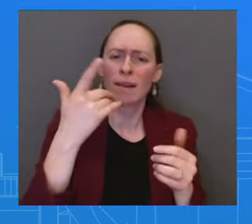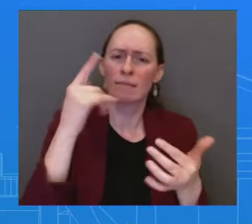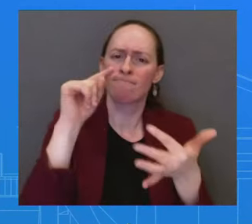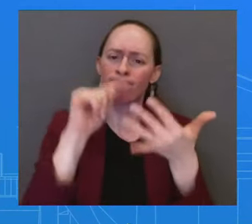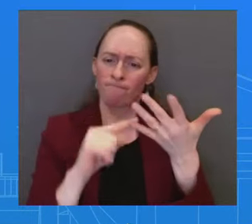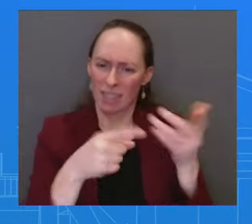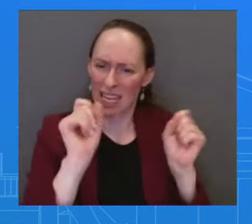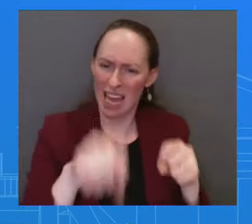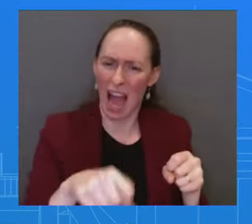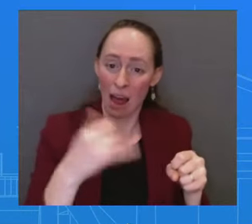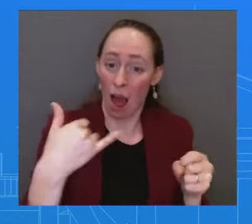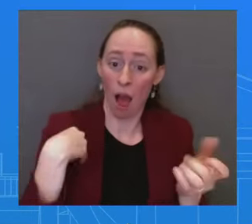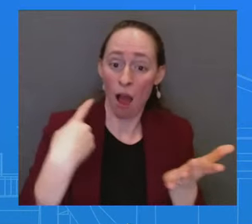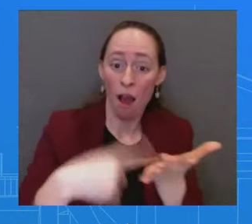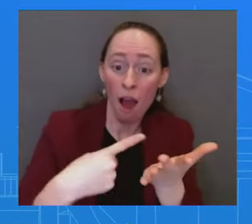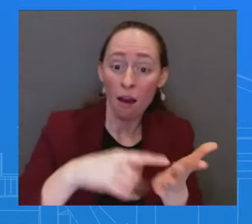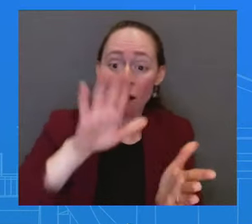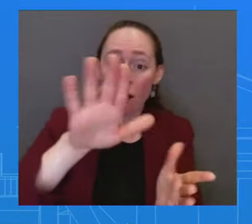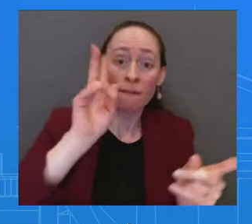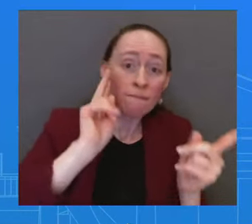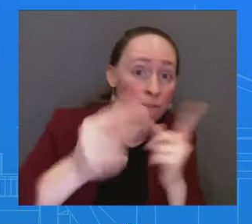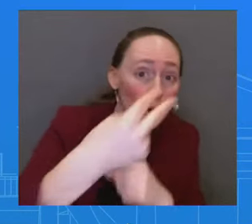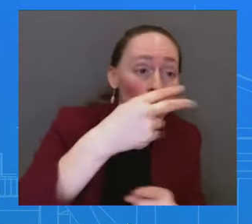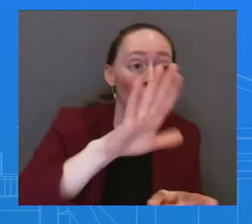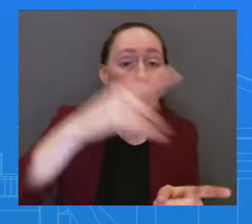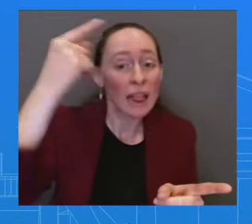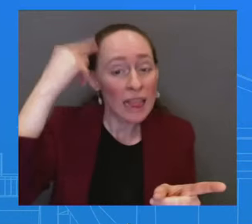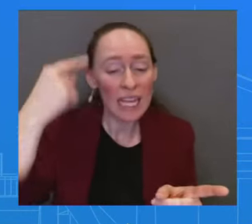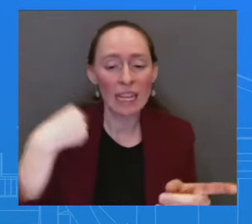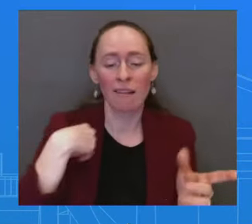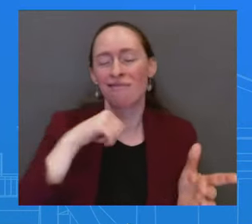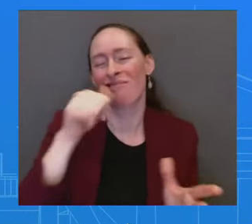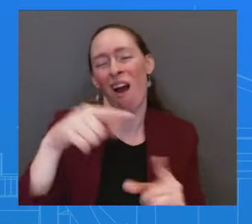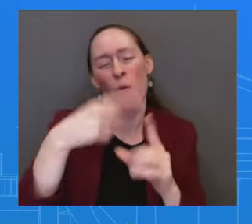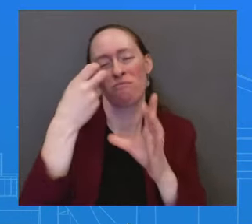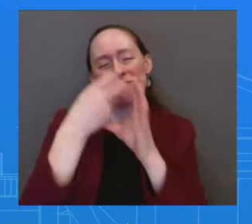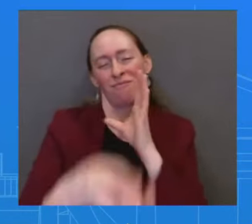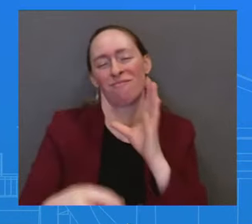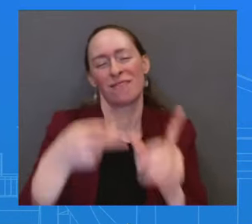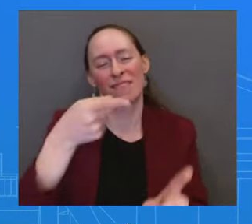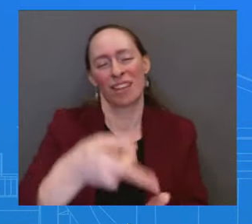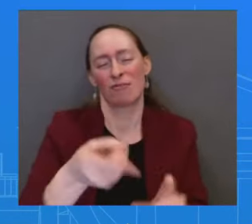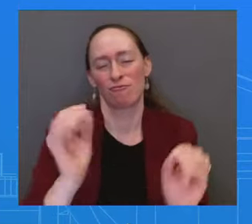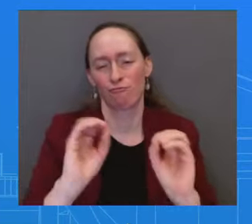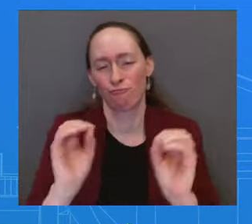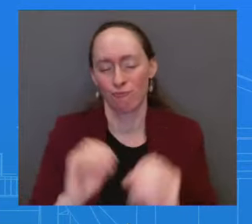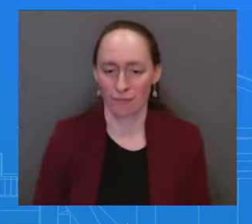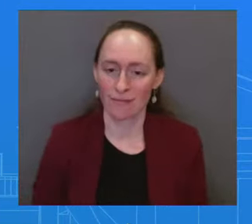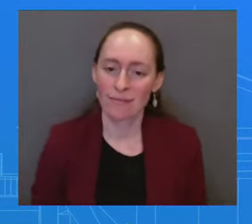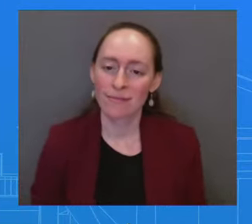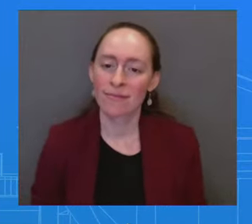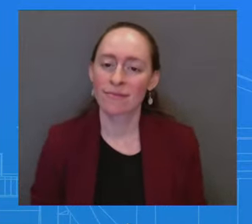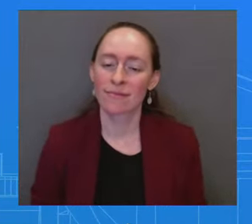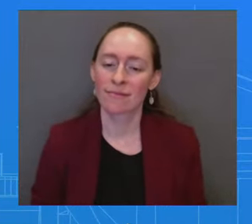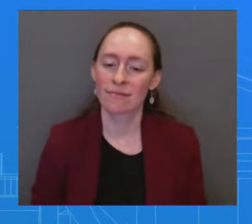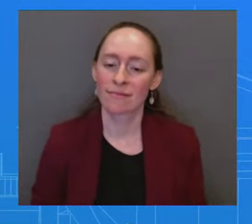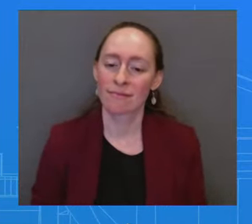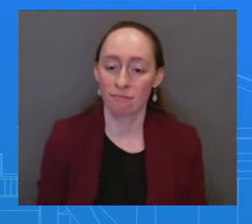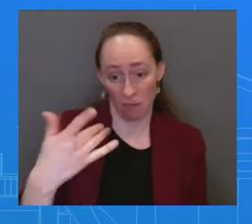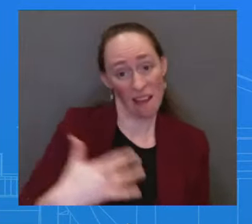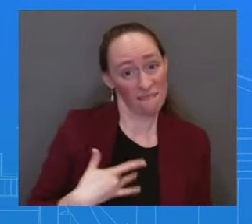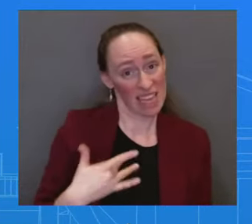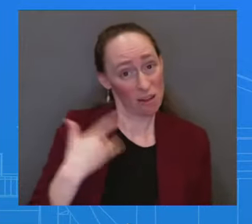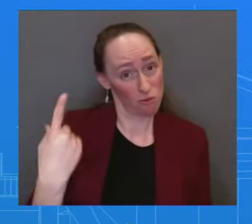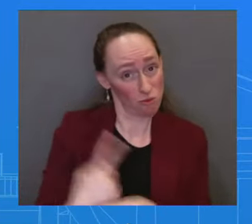proper function of the Guard under state authority to be used to frustrate the federal authority? that chain of command under the governor,